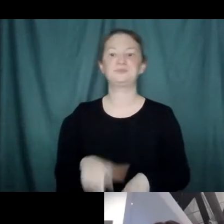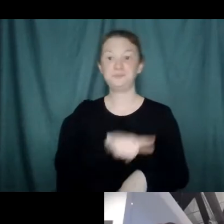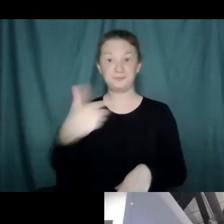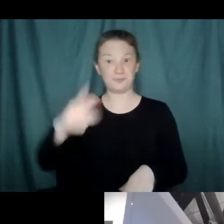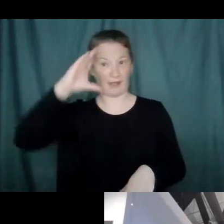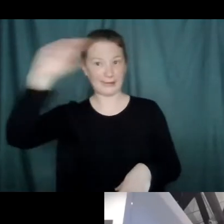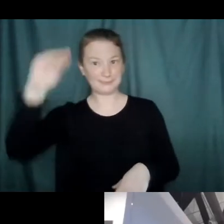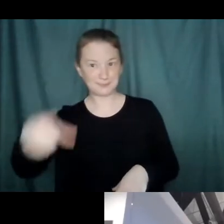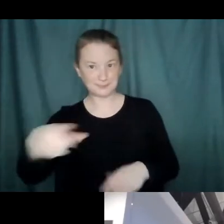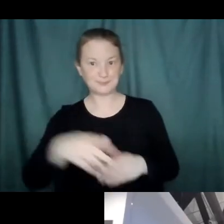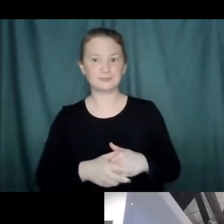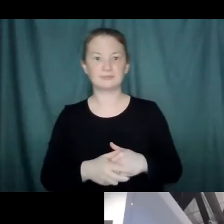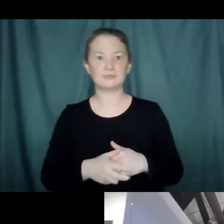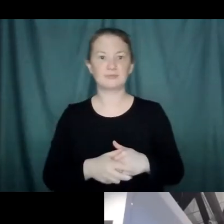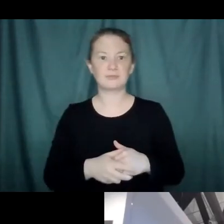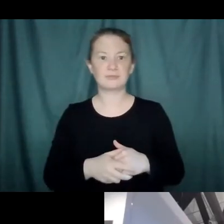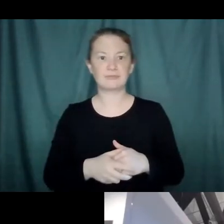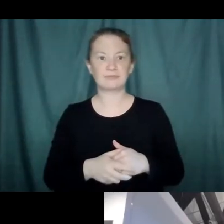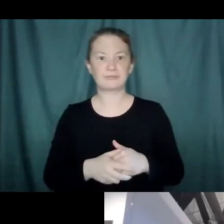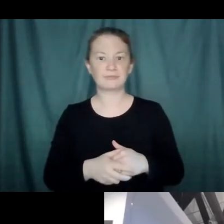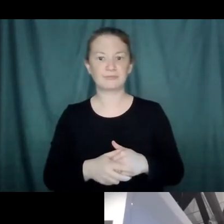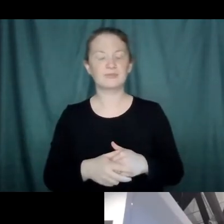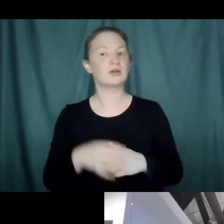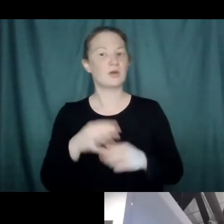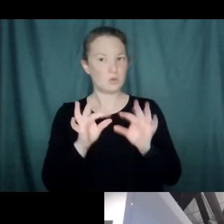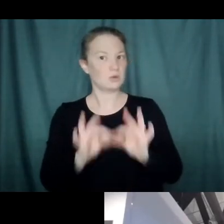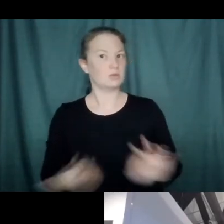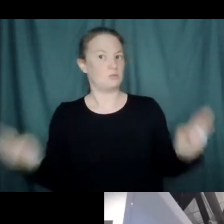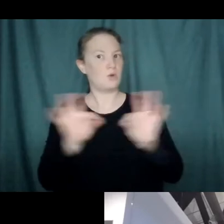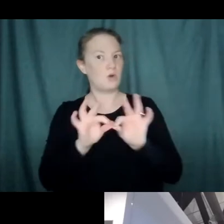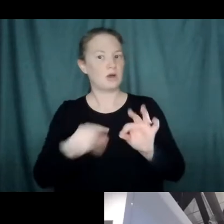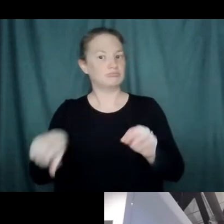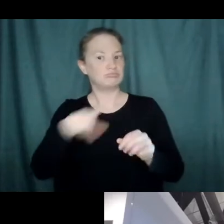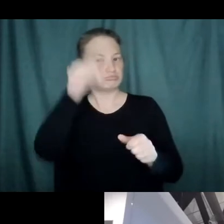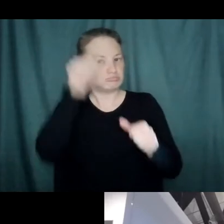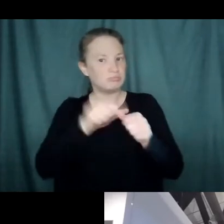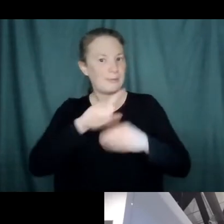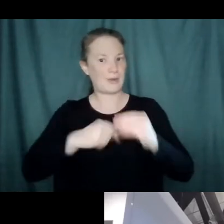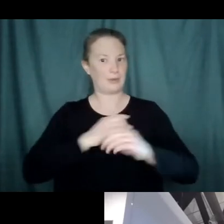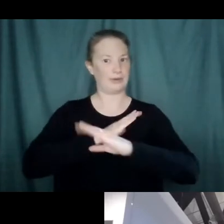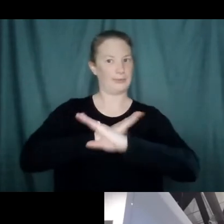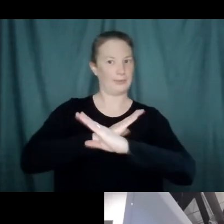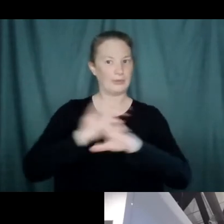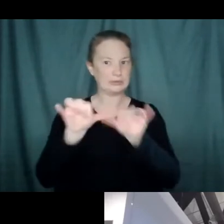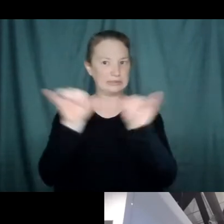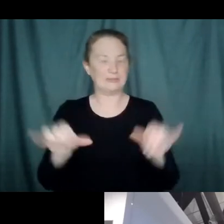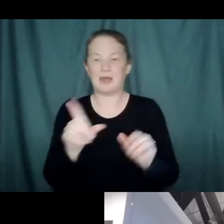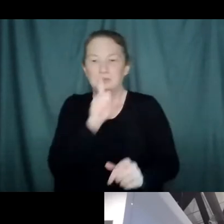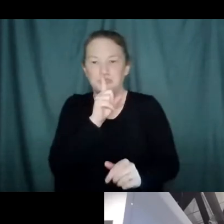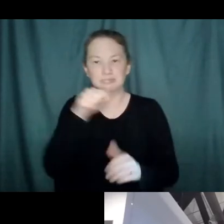So one of the things that's important to understand about how the immune system works, and not to dive into detail,